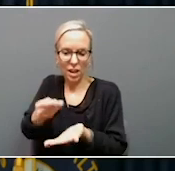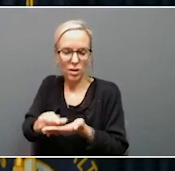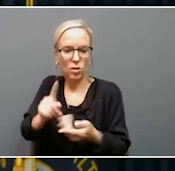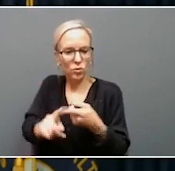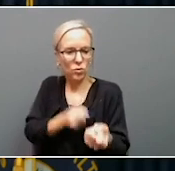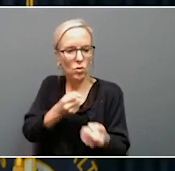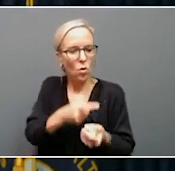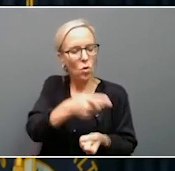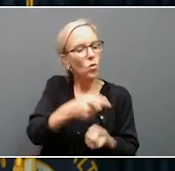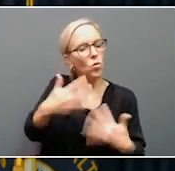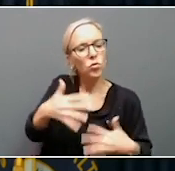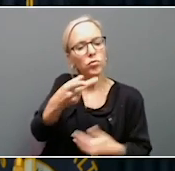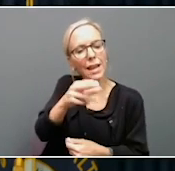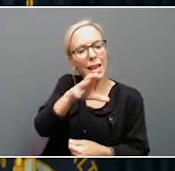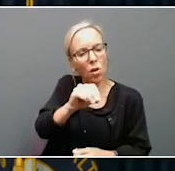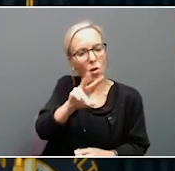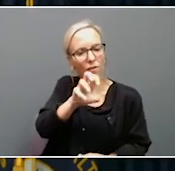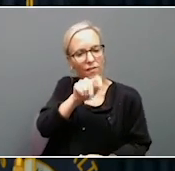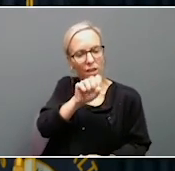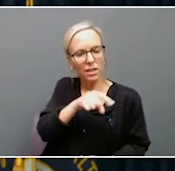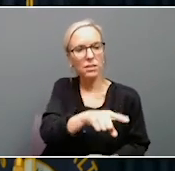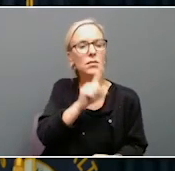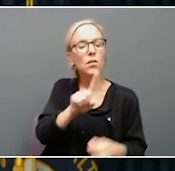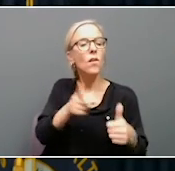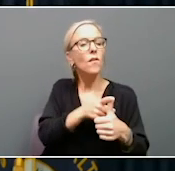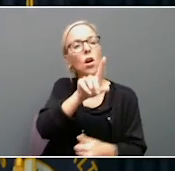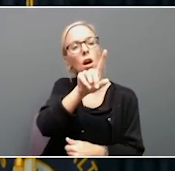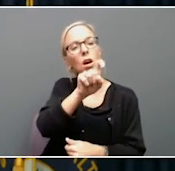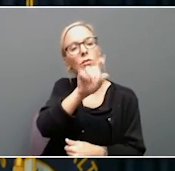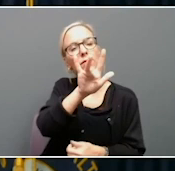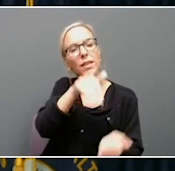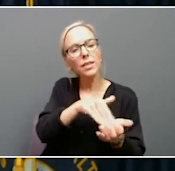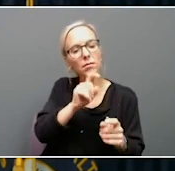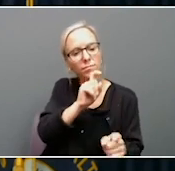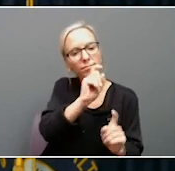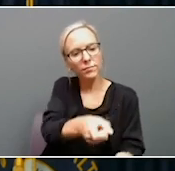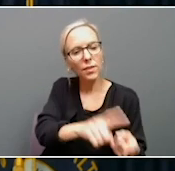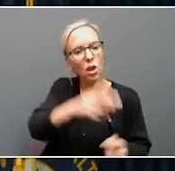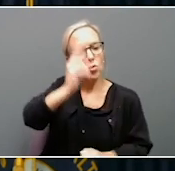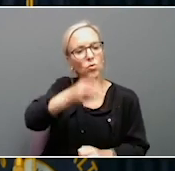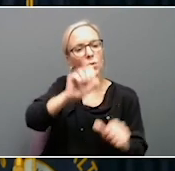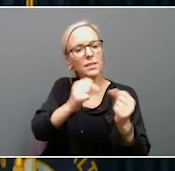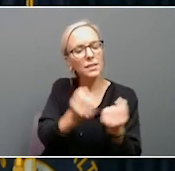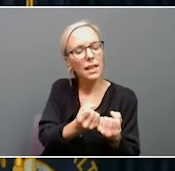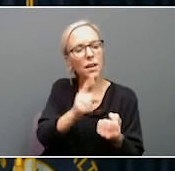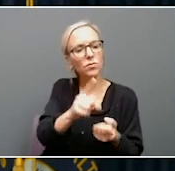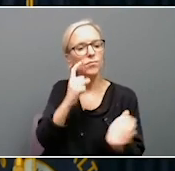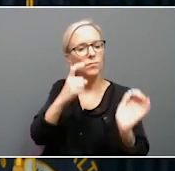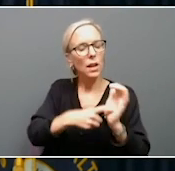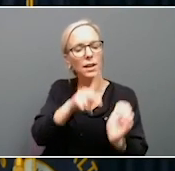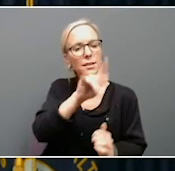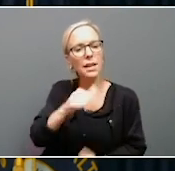First, $25,000 is going to the Kentucky Historical Society for their exhibit, featuring Kentucky's women veterans telling their